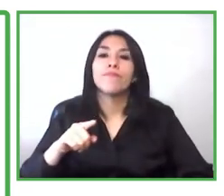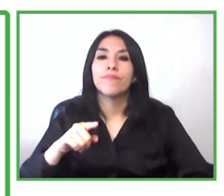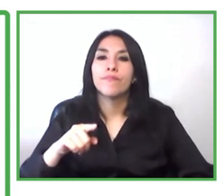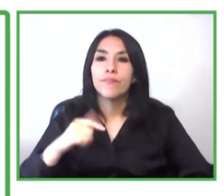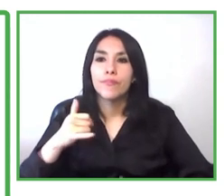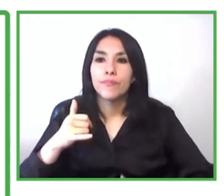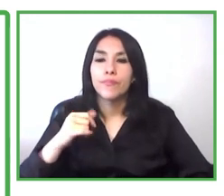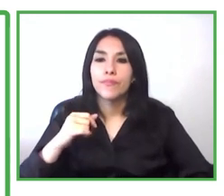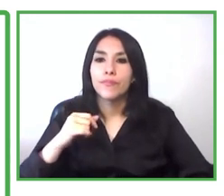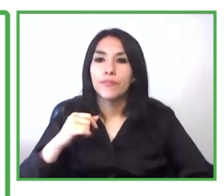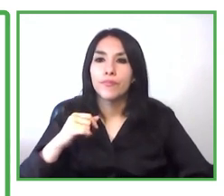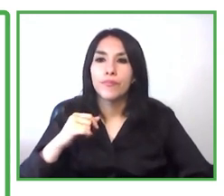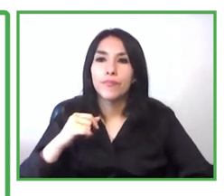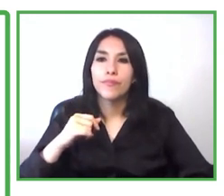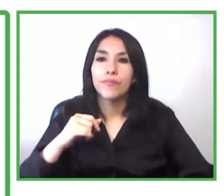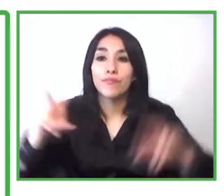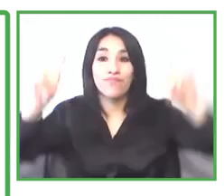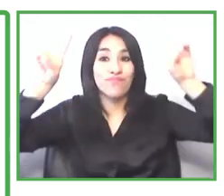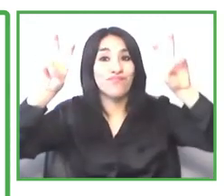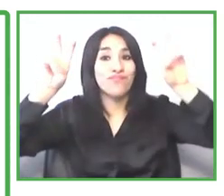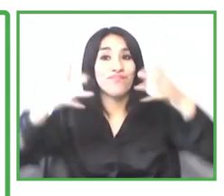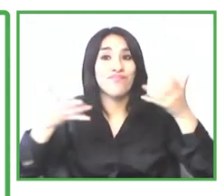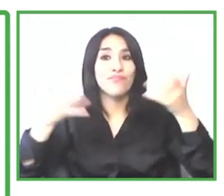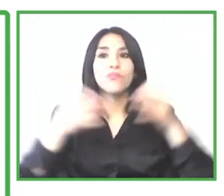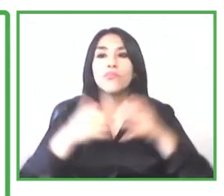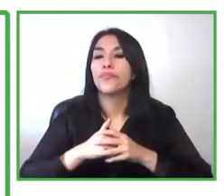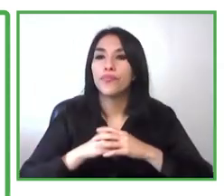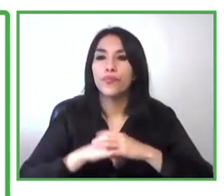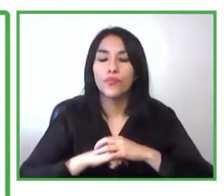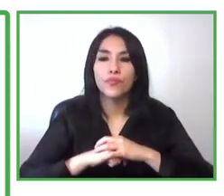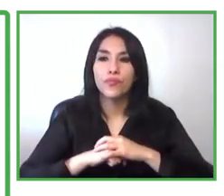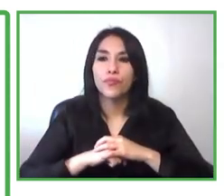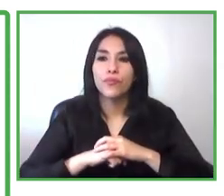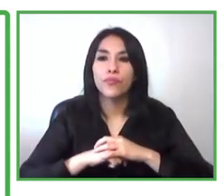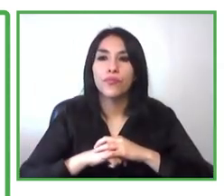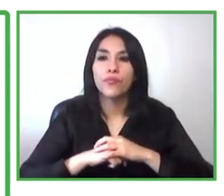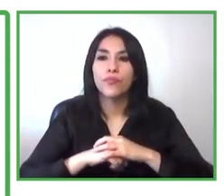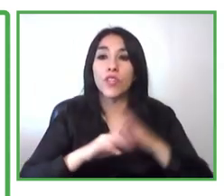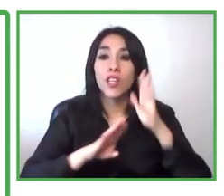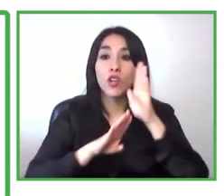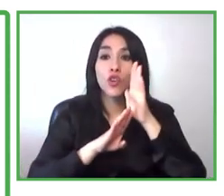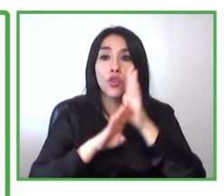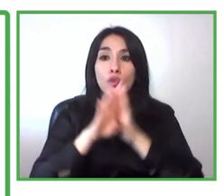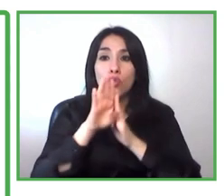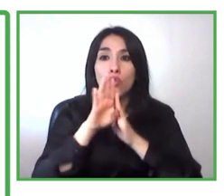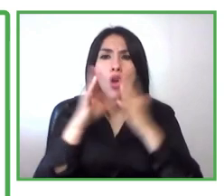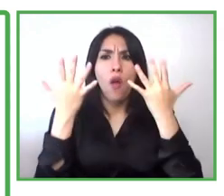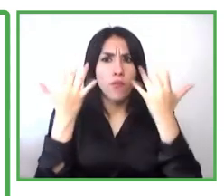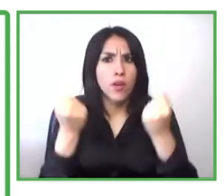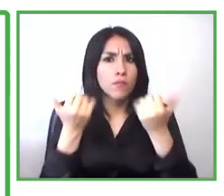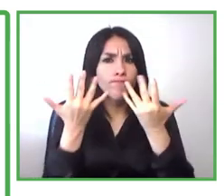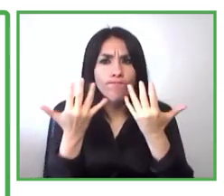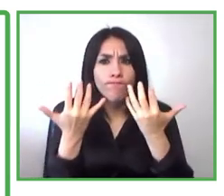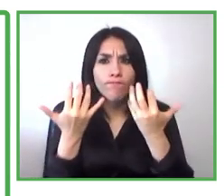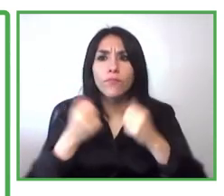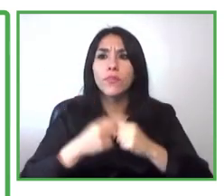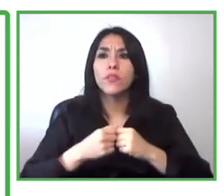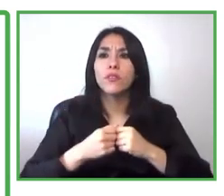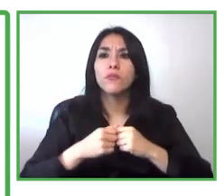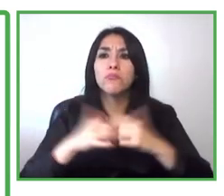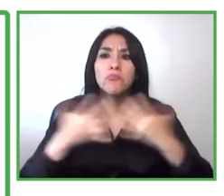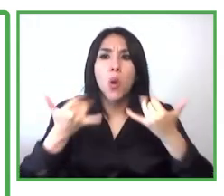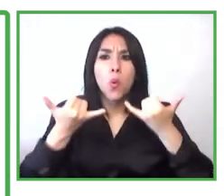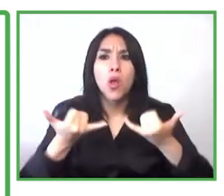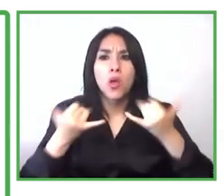17 employees and uh 24 volunteers and the both of 100 percent uh people with